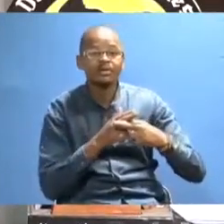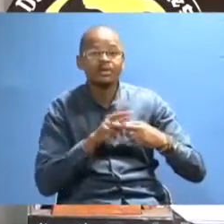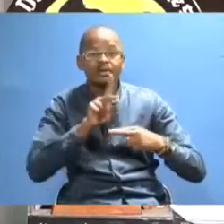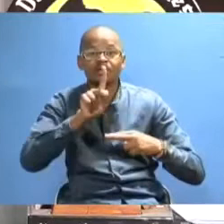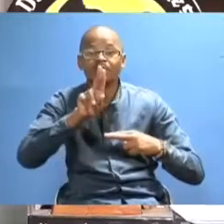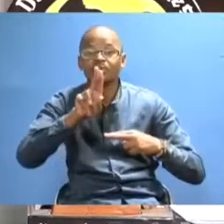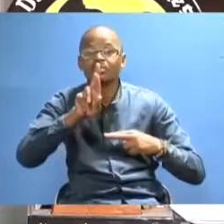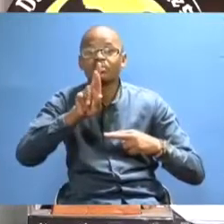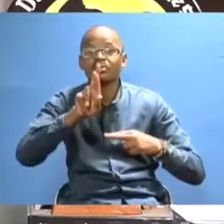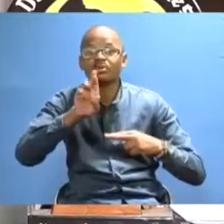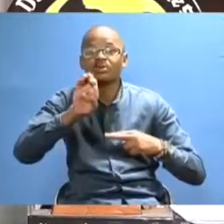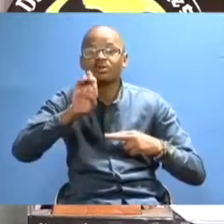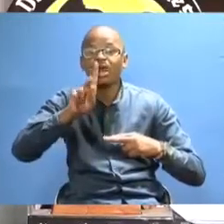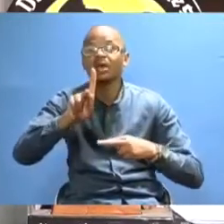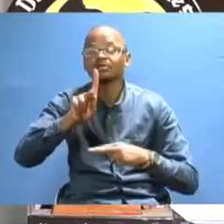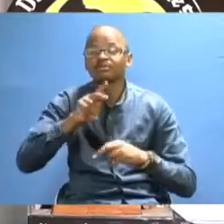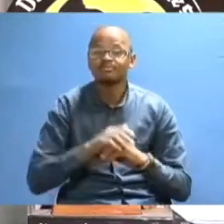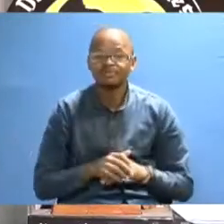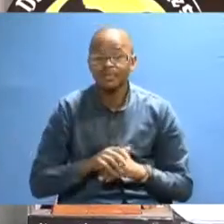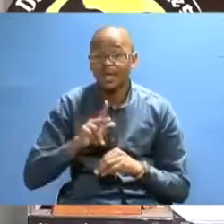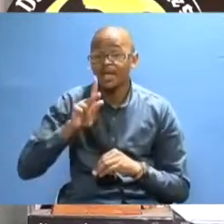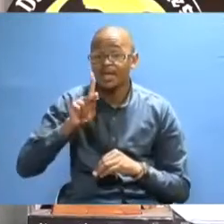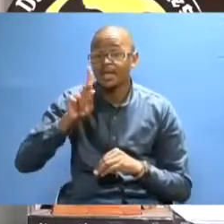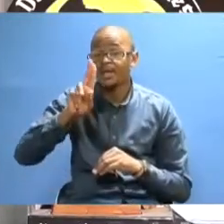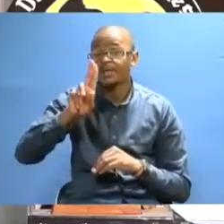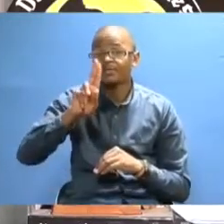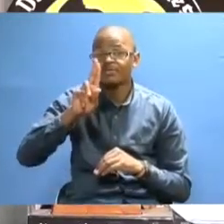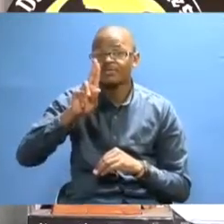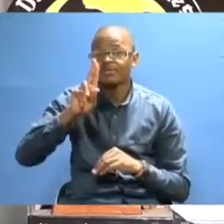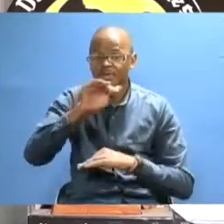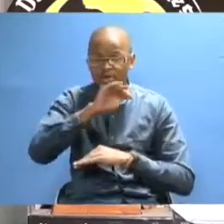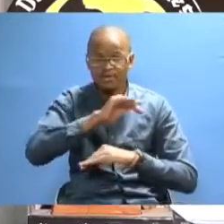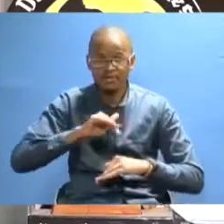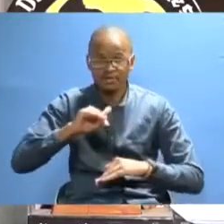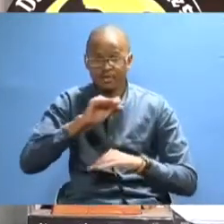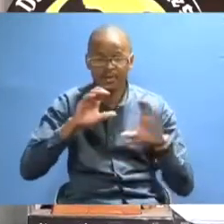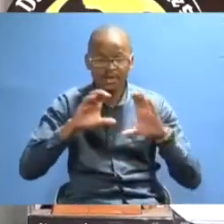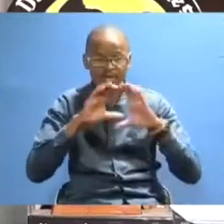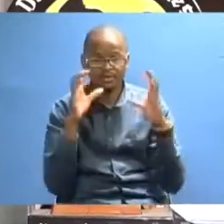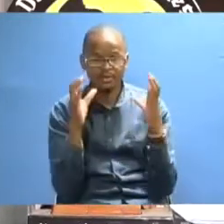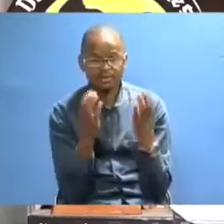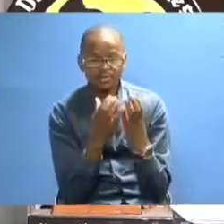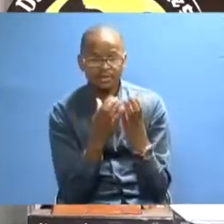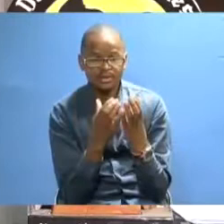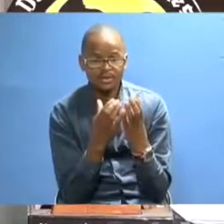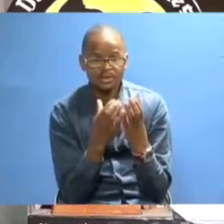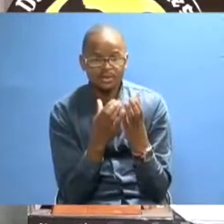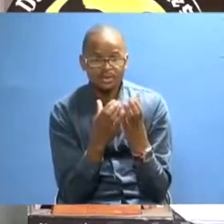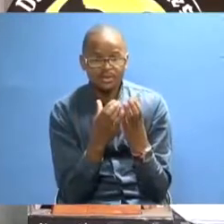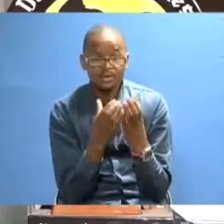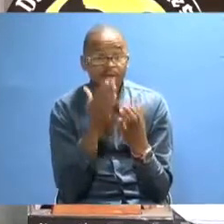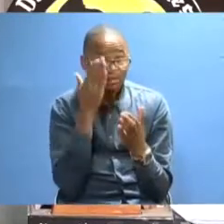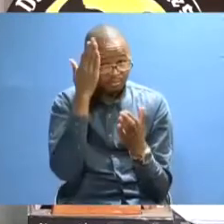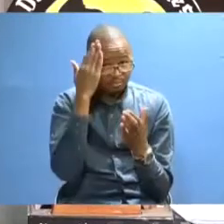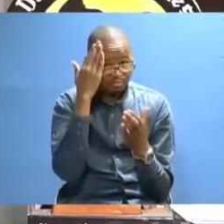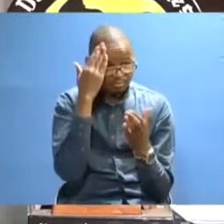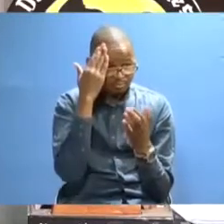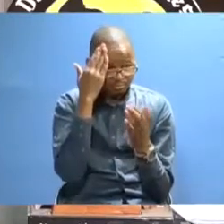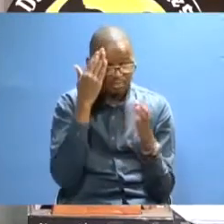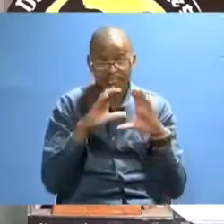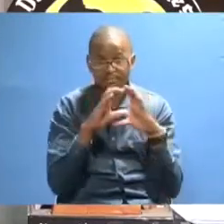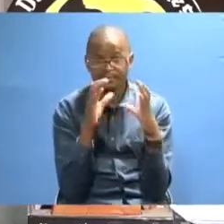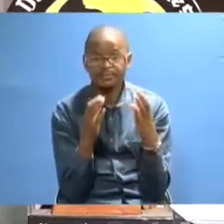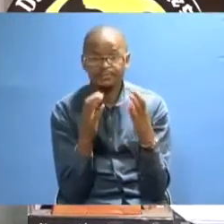KUNEC, Kenyatta University Environment Club. It's a popular club because